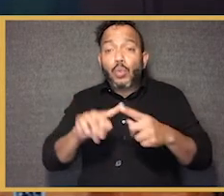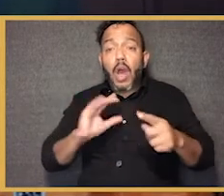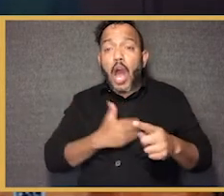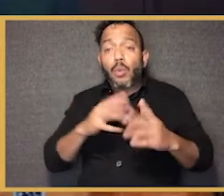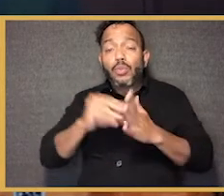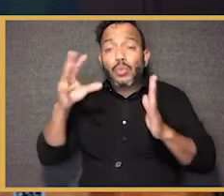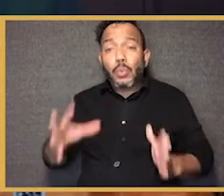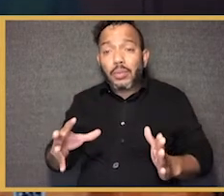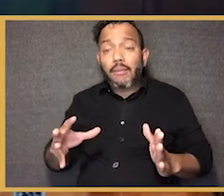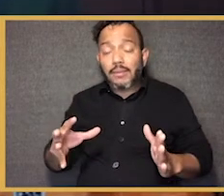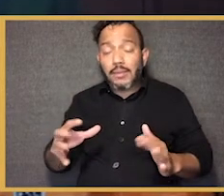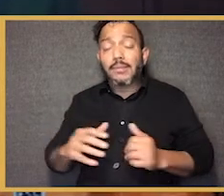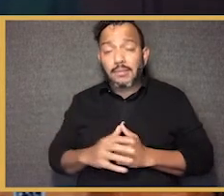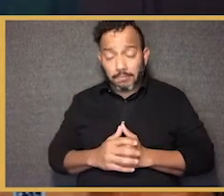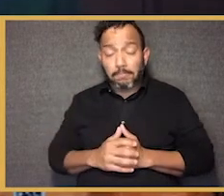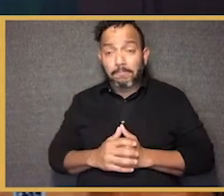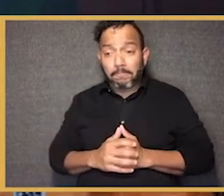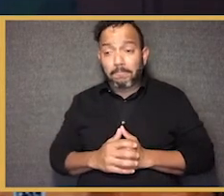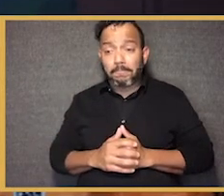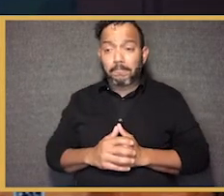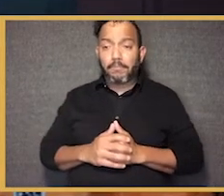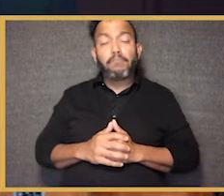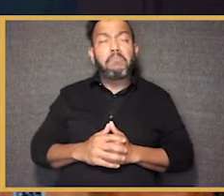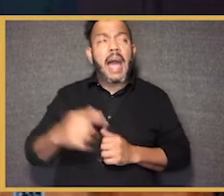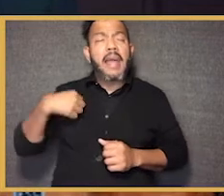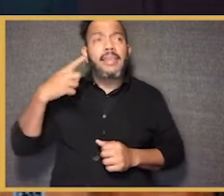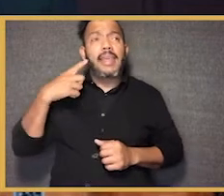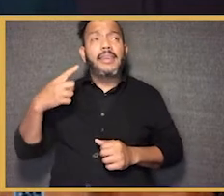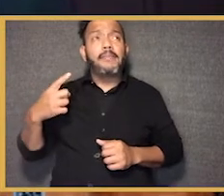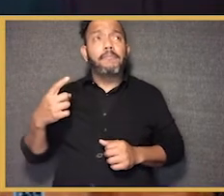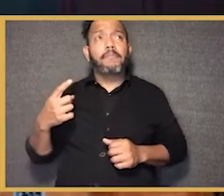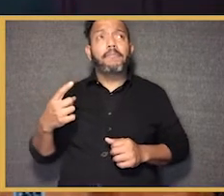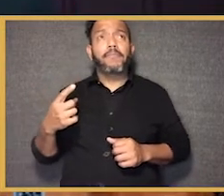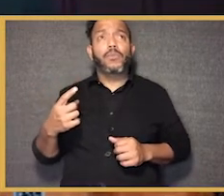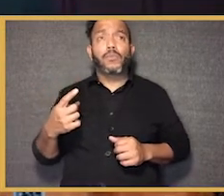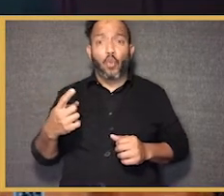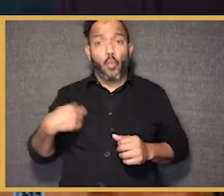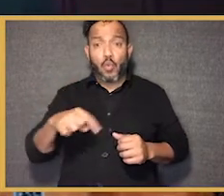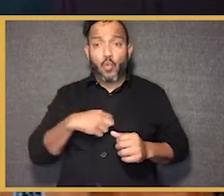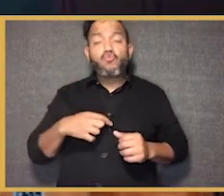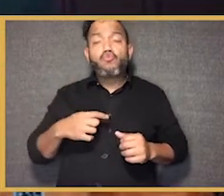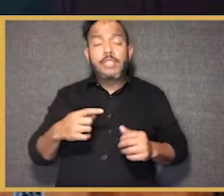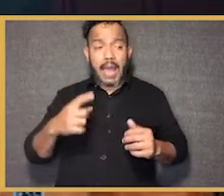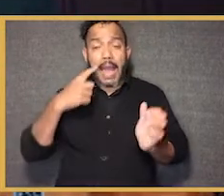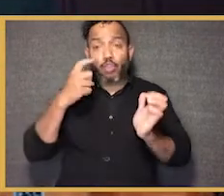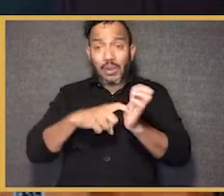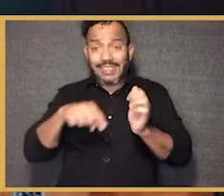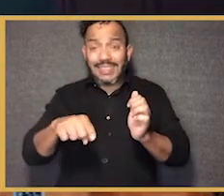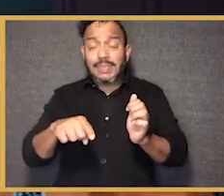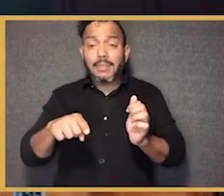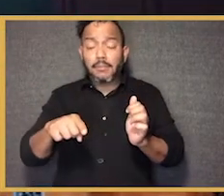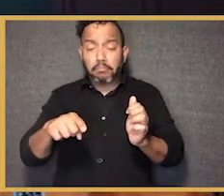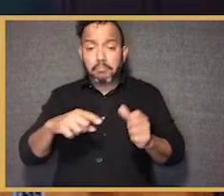opportunity to our students, particularly those who've been historically underserved. So, you know, I think what we ought